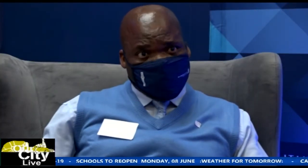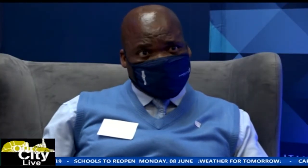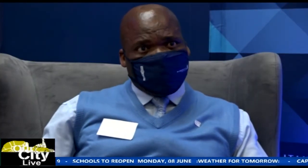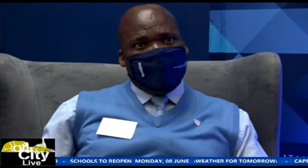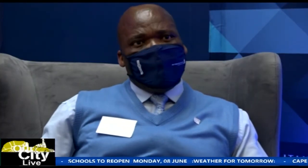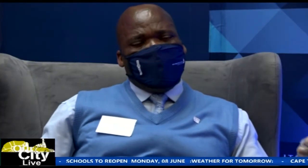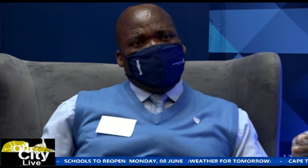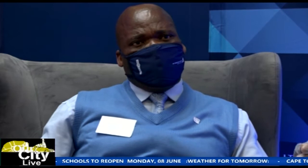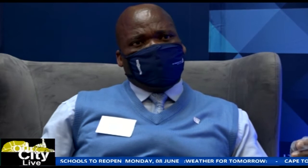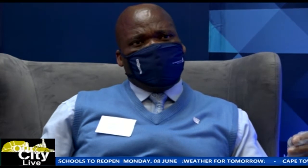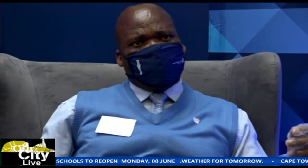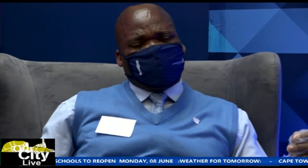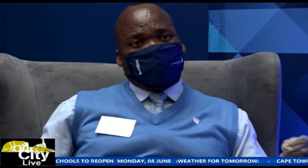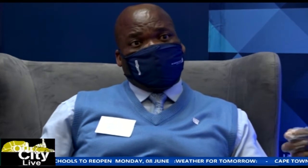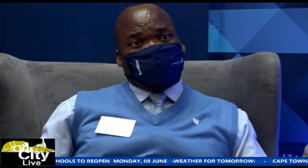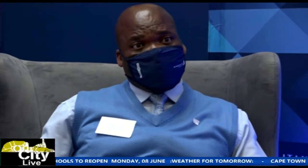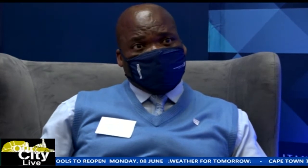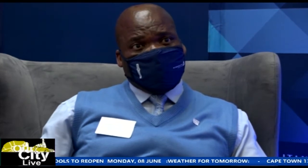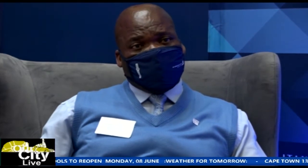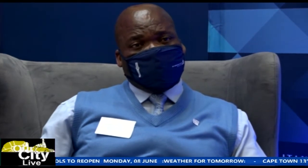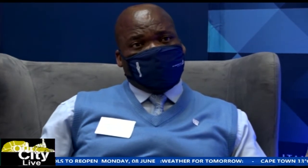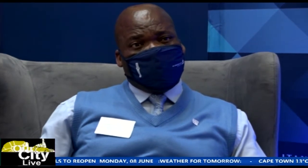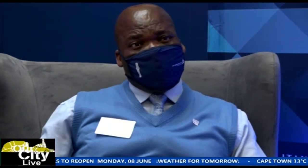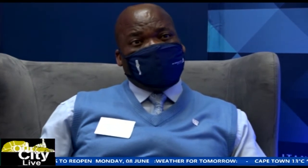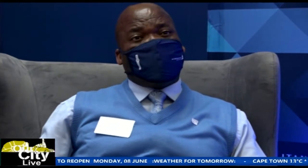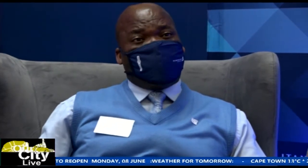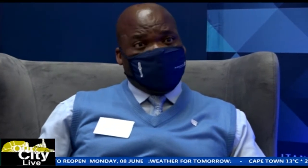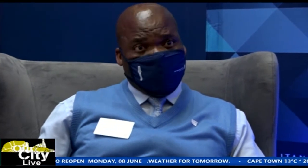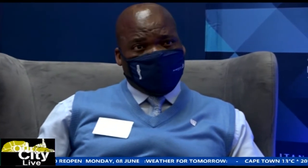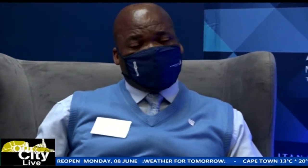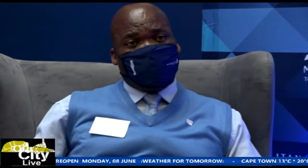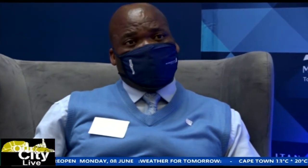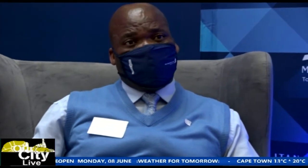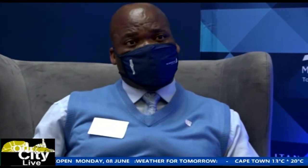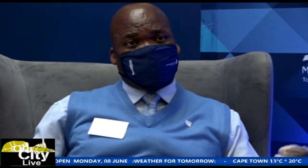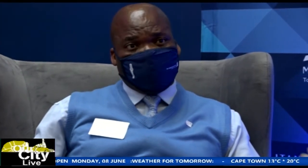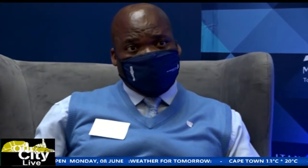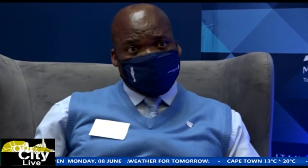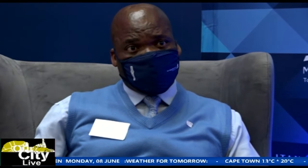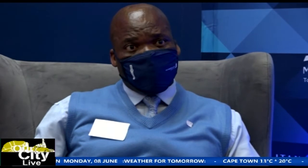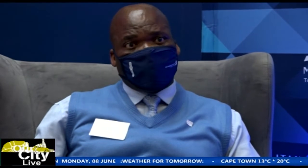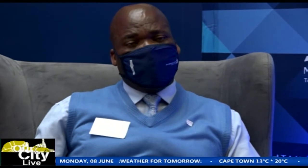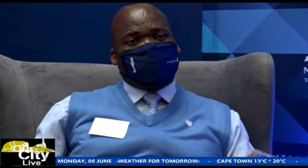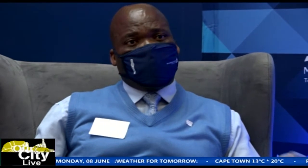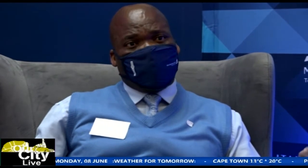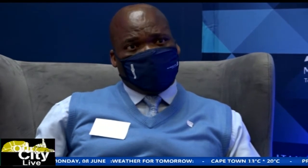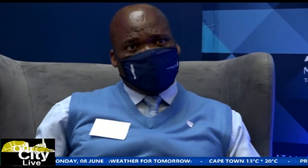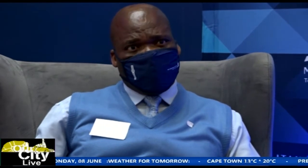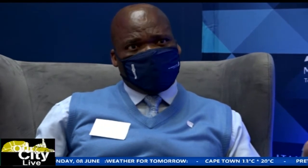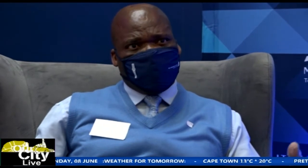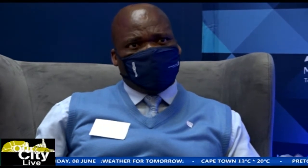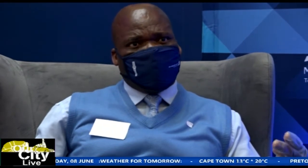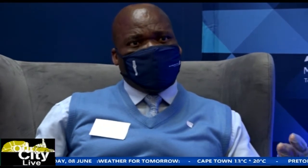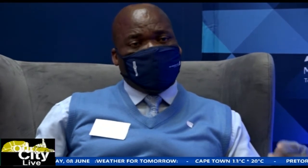New Rest and almost about 100% of social grants and the Department of